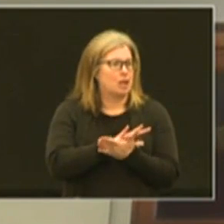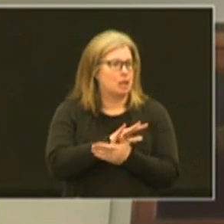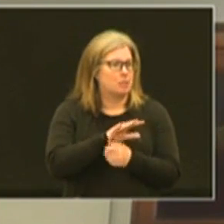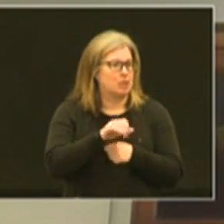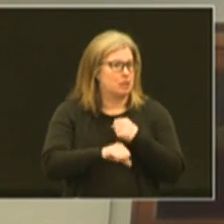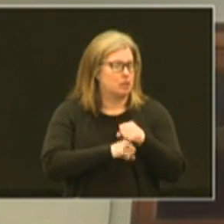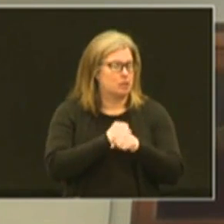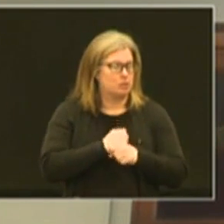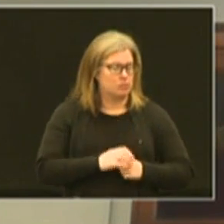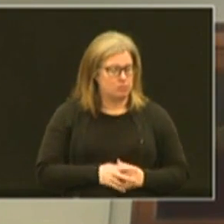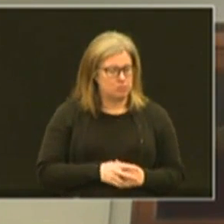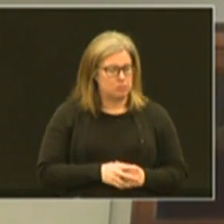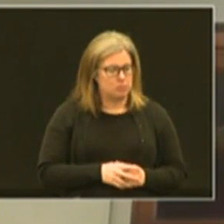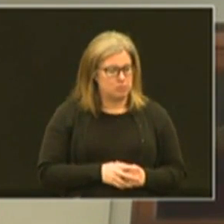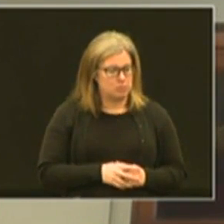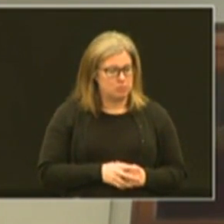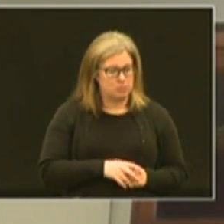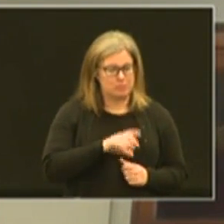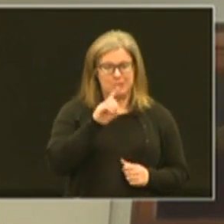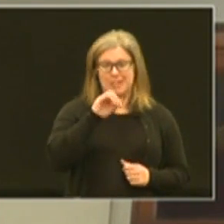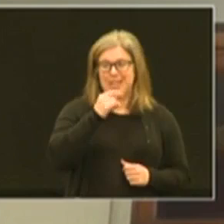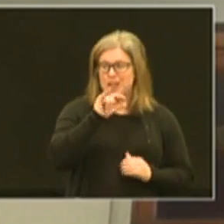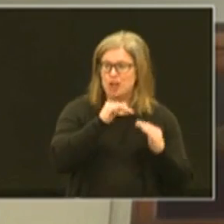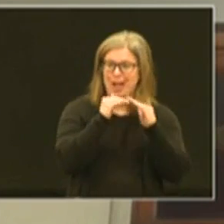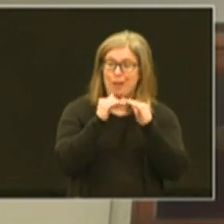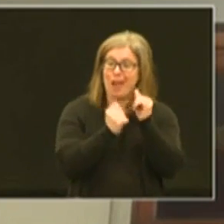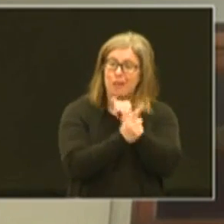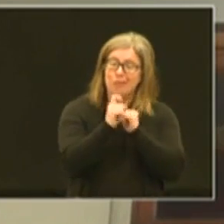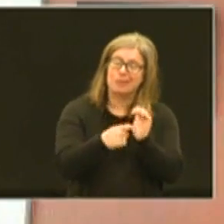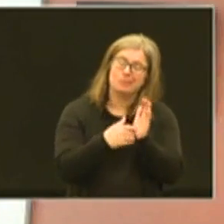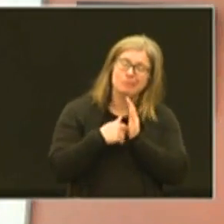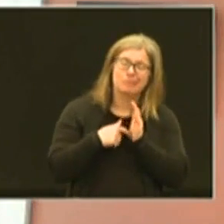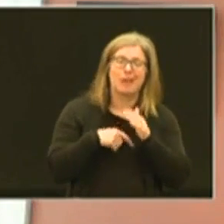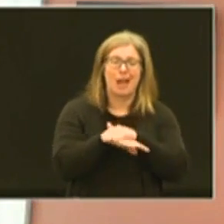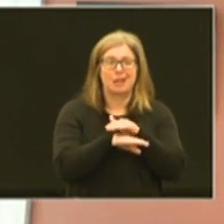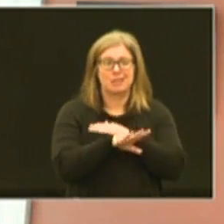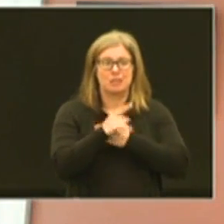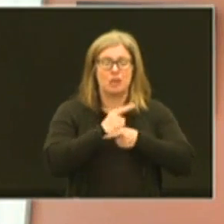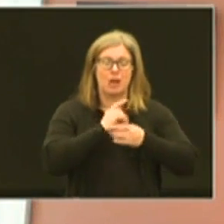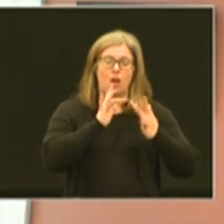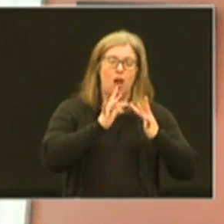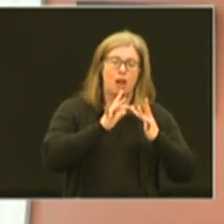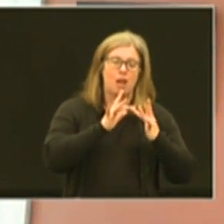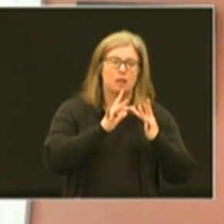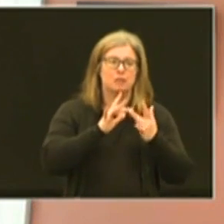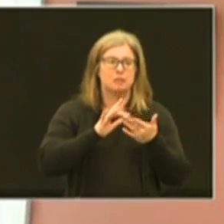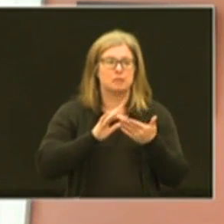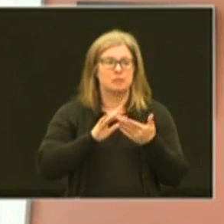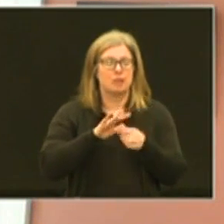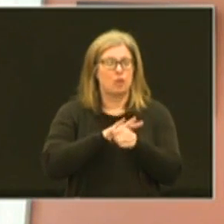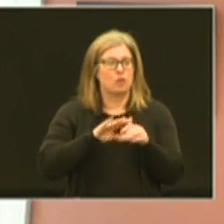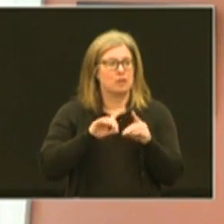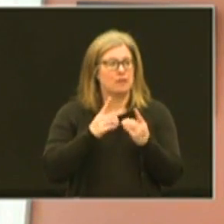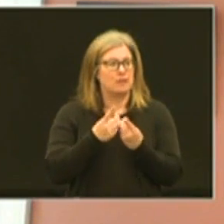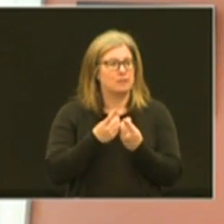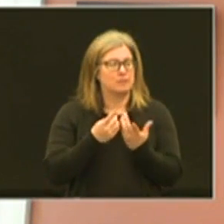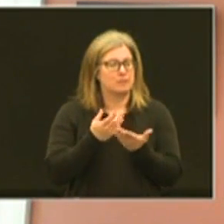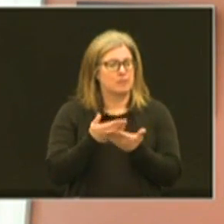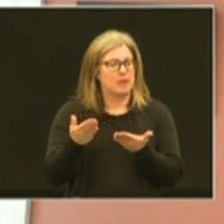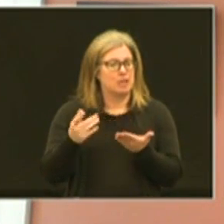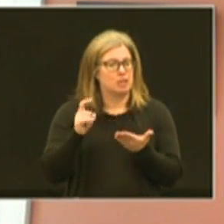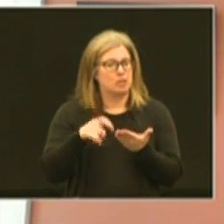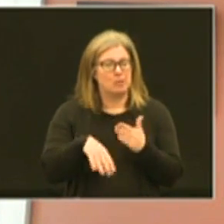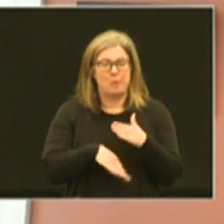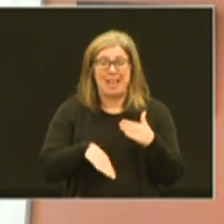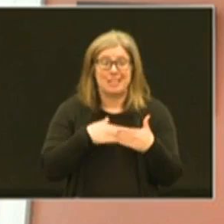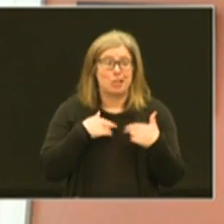digital equity everybody has to have access right online and with a device it should be it needs to be